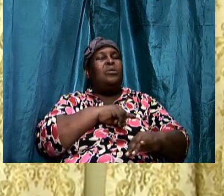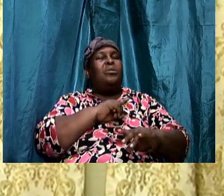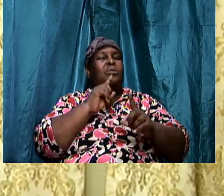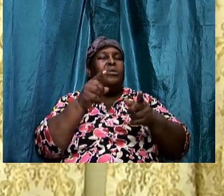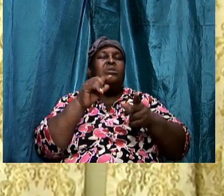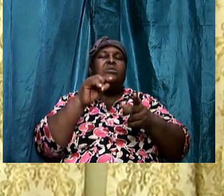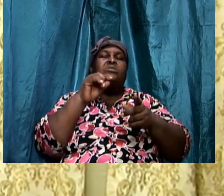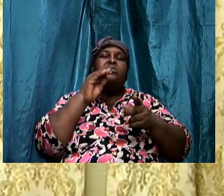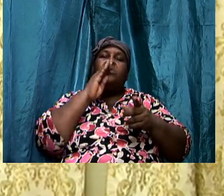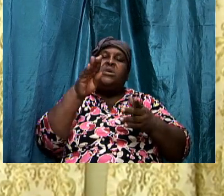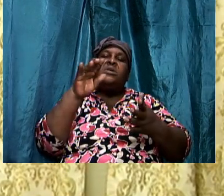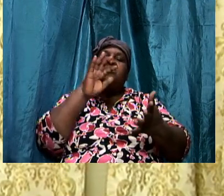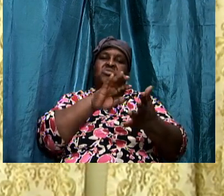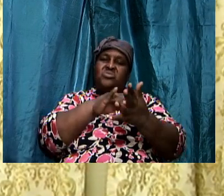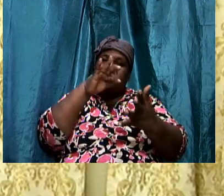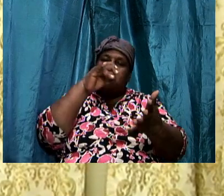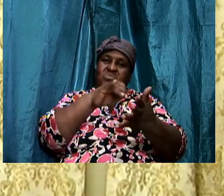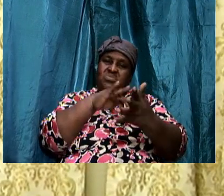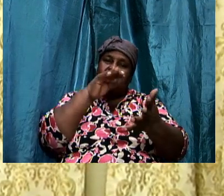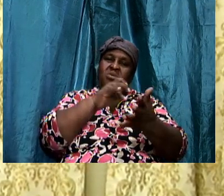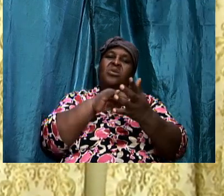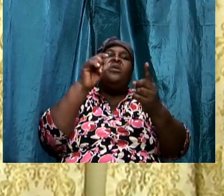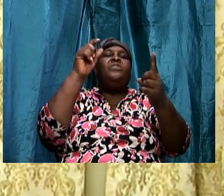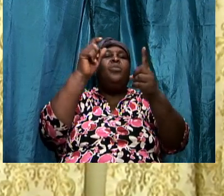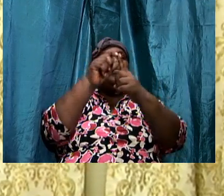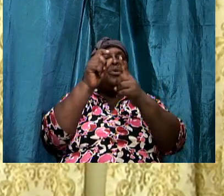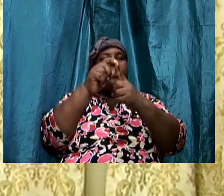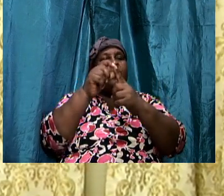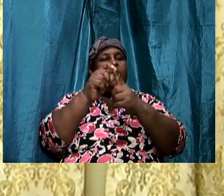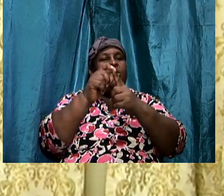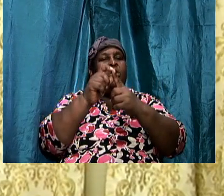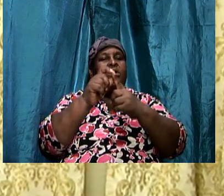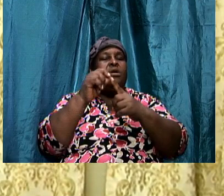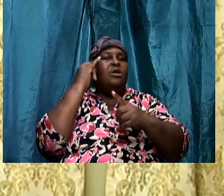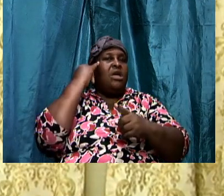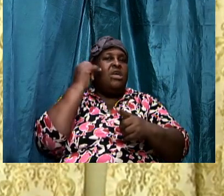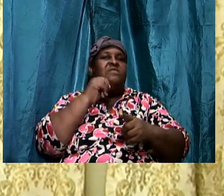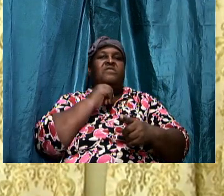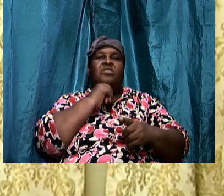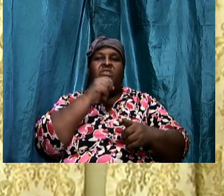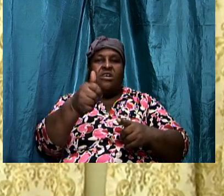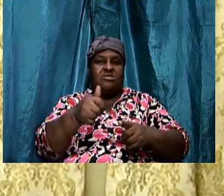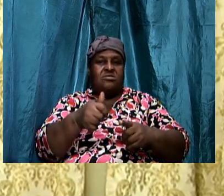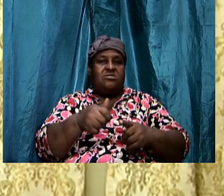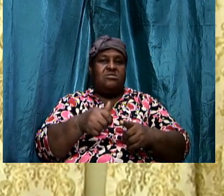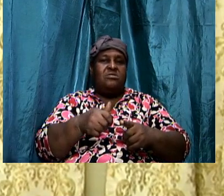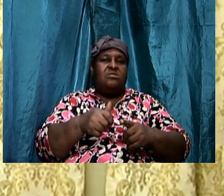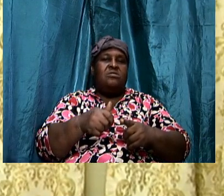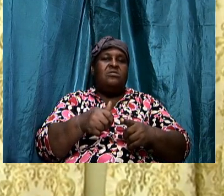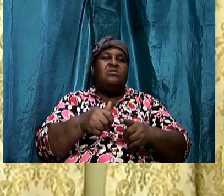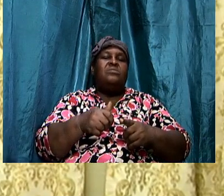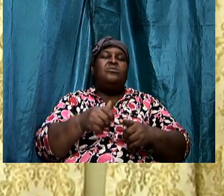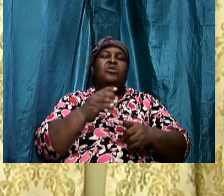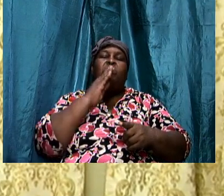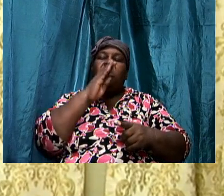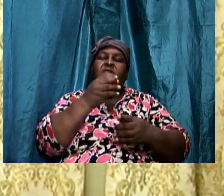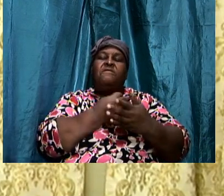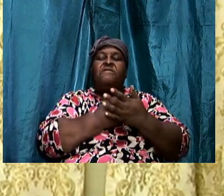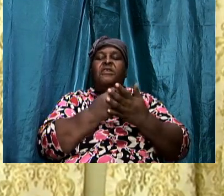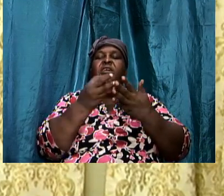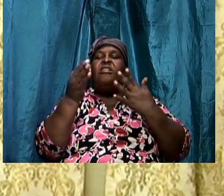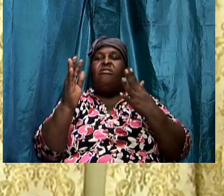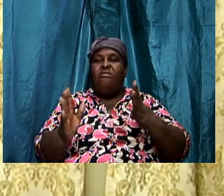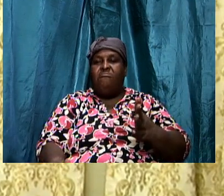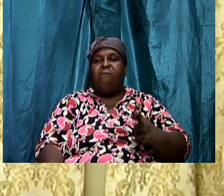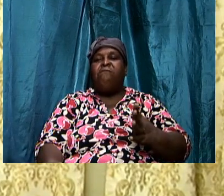we are not. We are setting ourselves up. Brothers and sisters. To fail. And so yes.